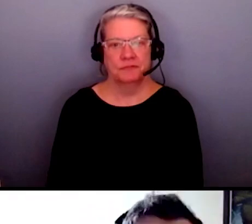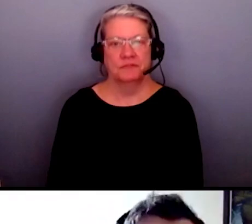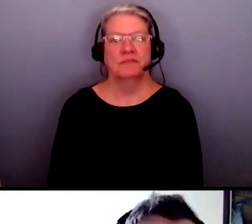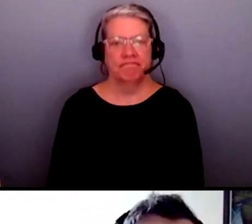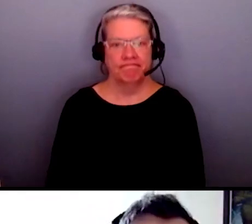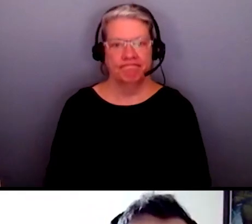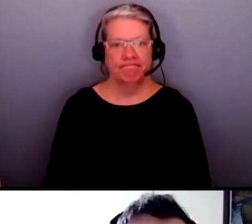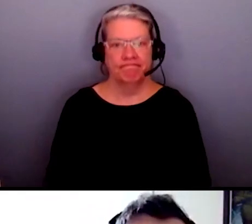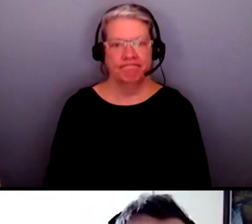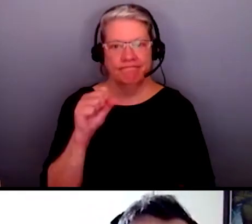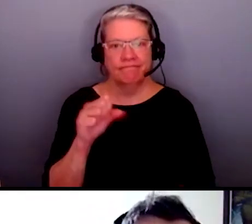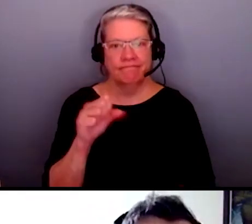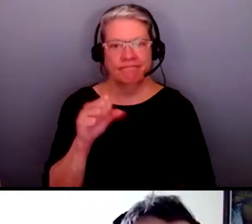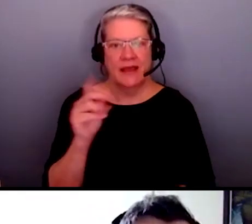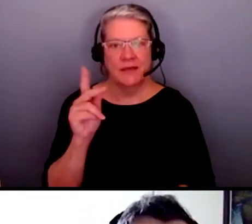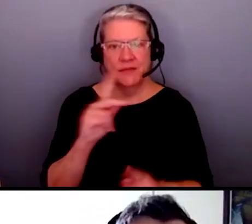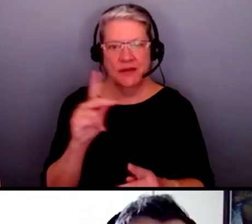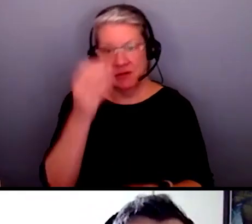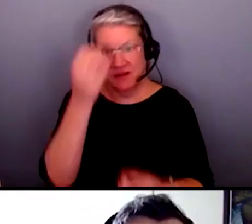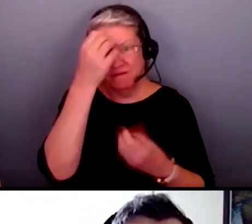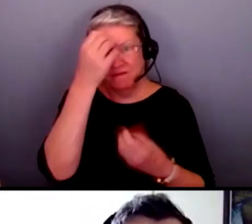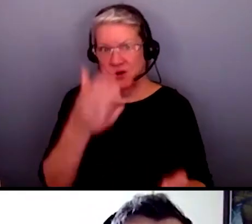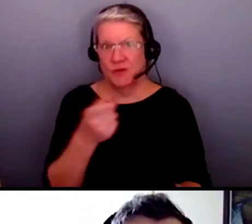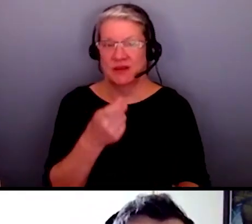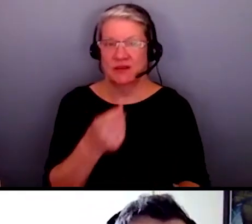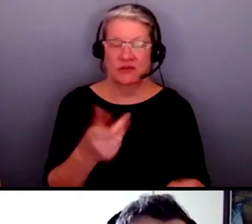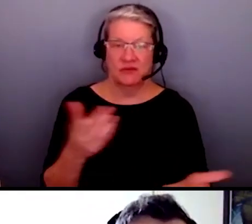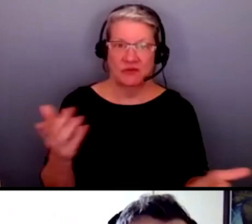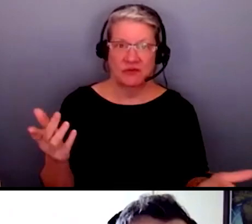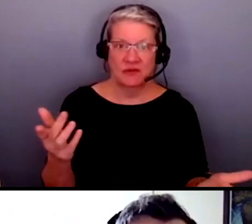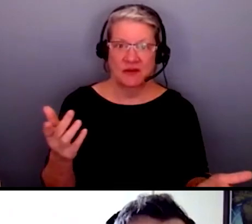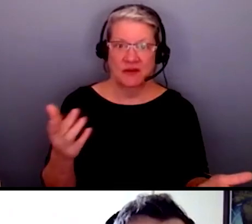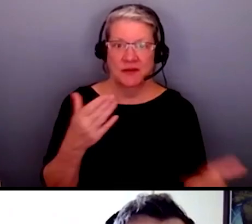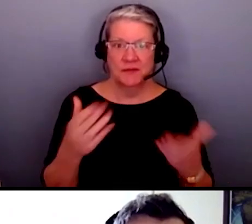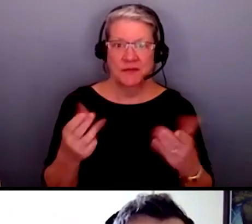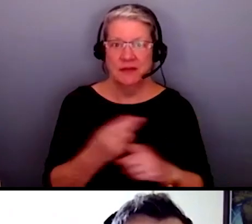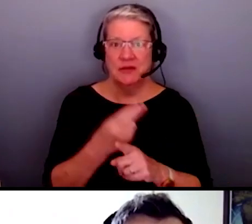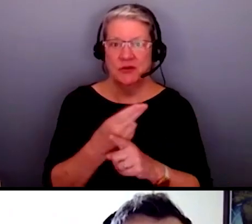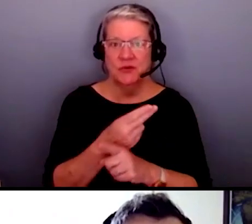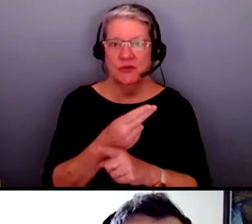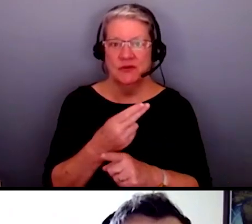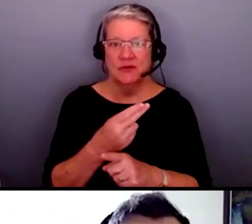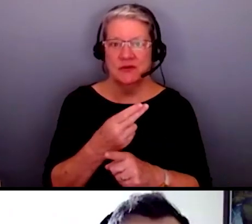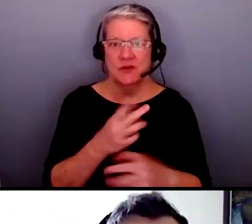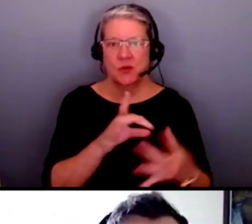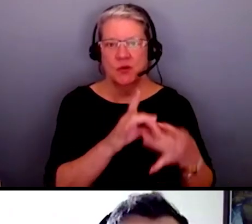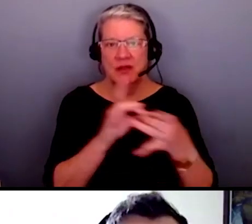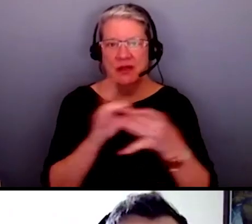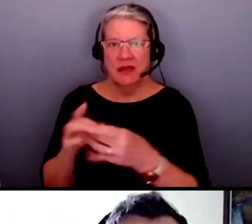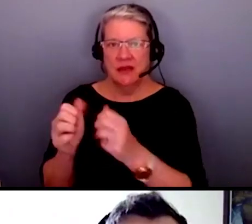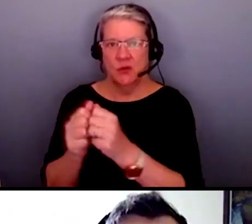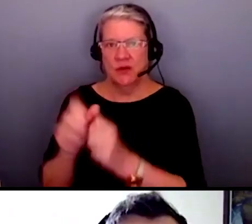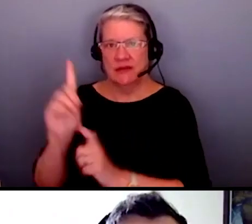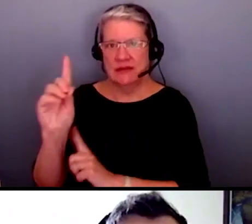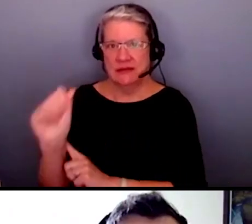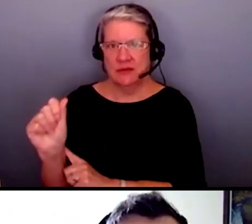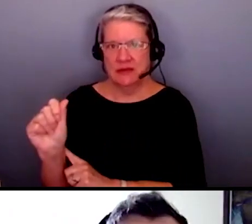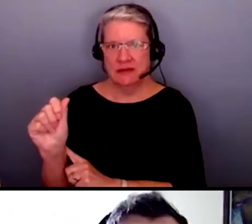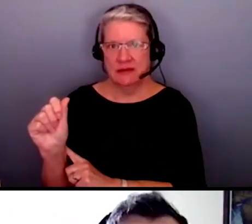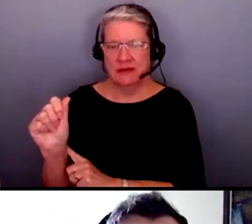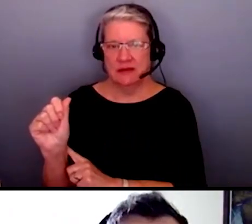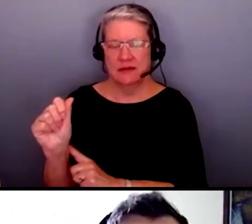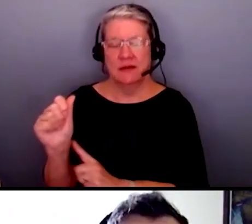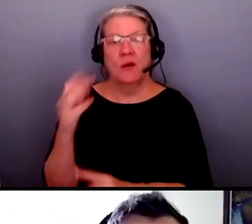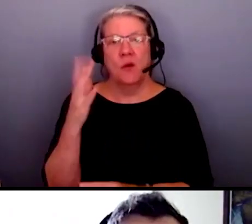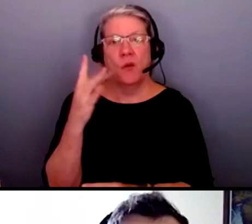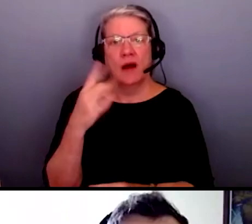people disclosing it to you you may want to use the word in relation to a disability disability um when we